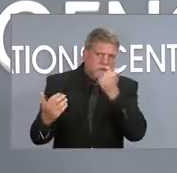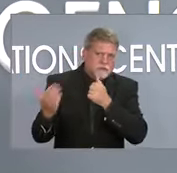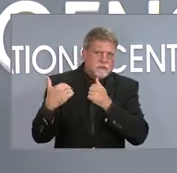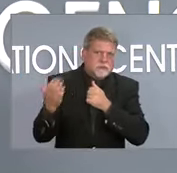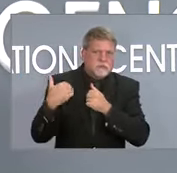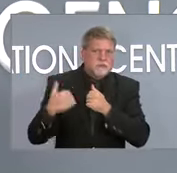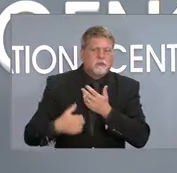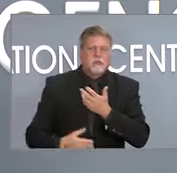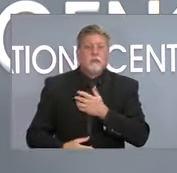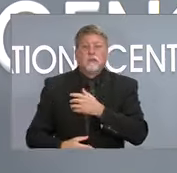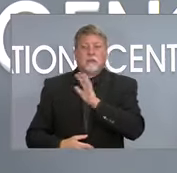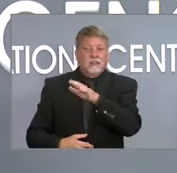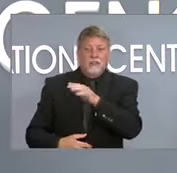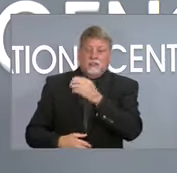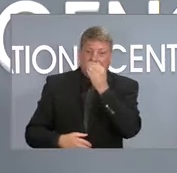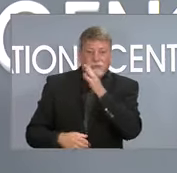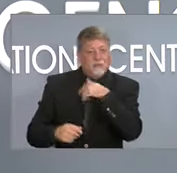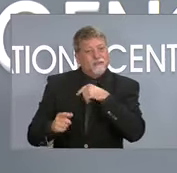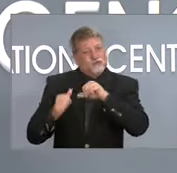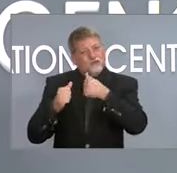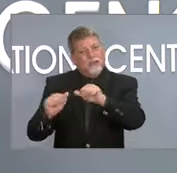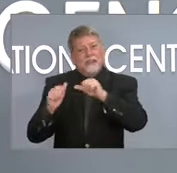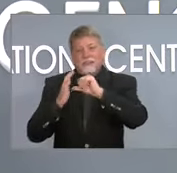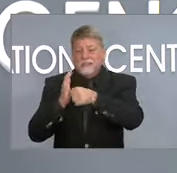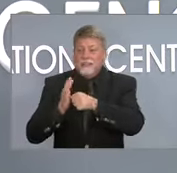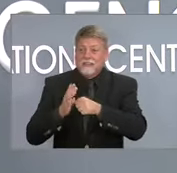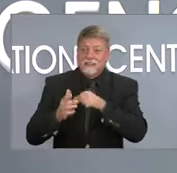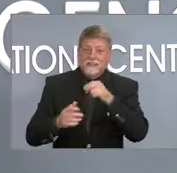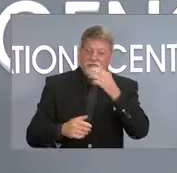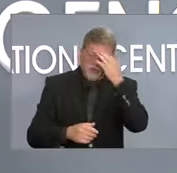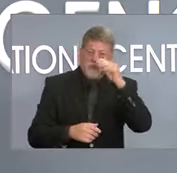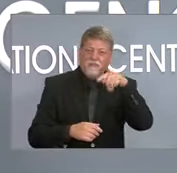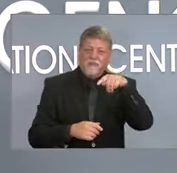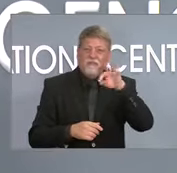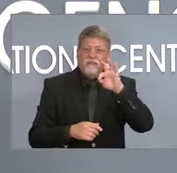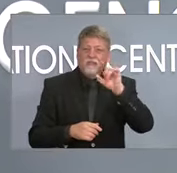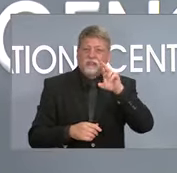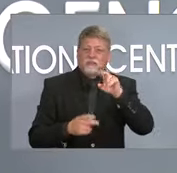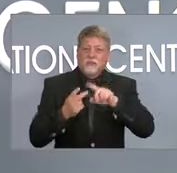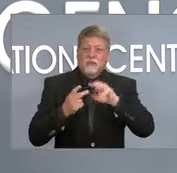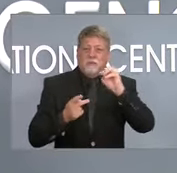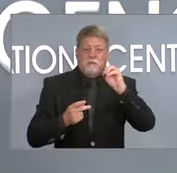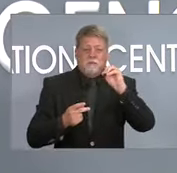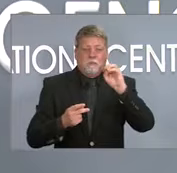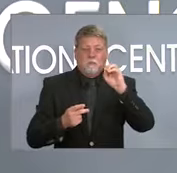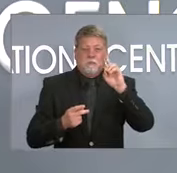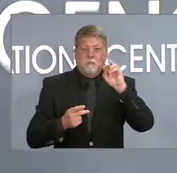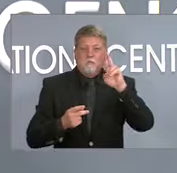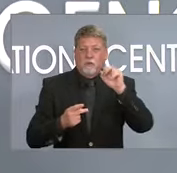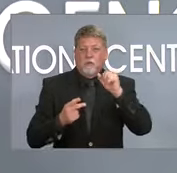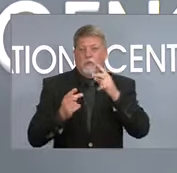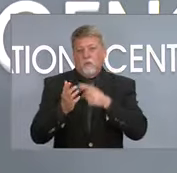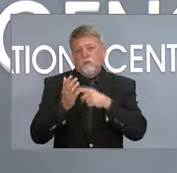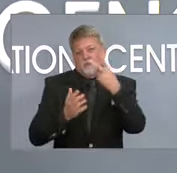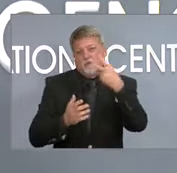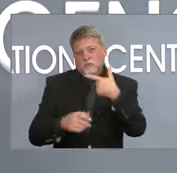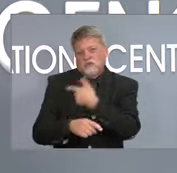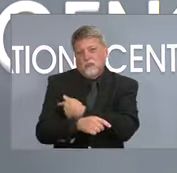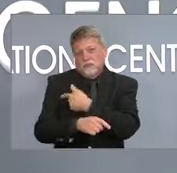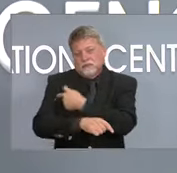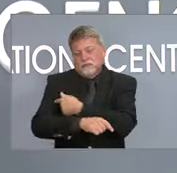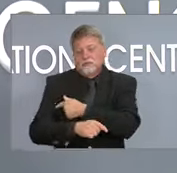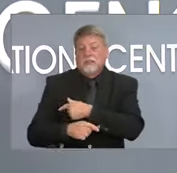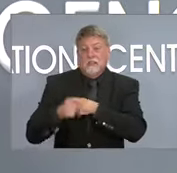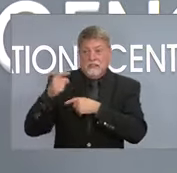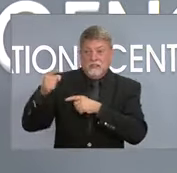Again, you're not fully vaccinated if you've gotten a Pfizer or Moderna until you get that second vaccine. So yes, we are doing more to make sure that folks complete